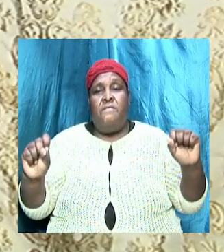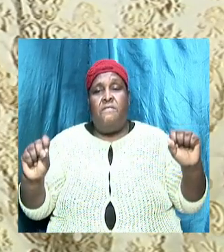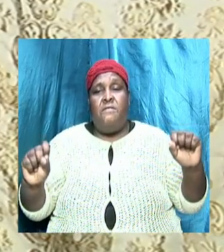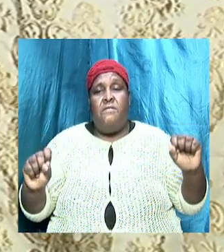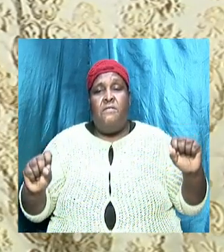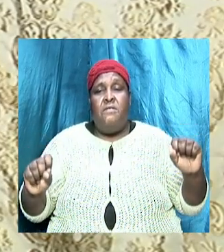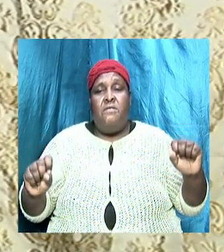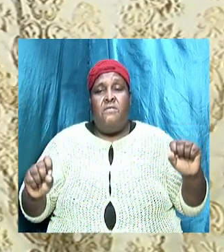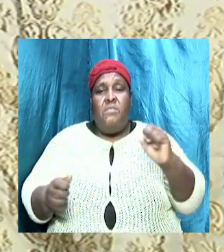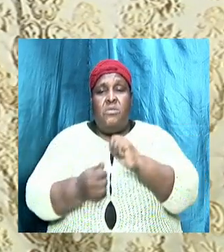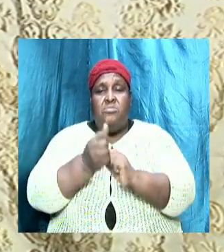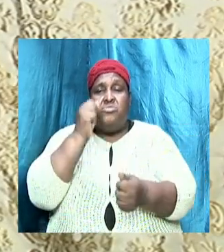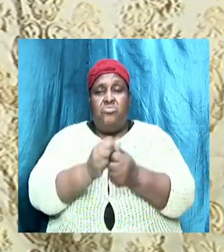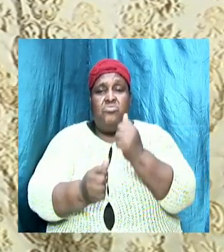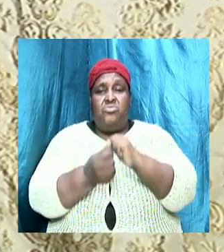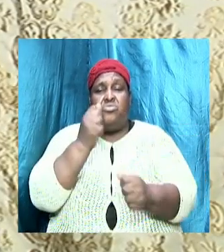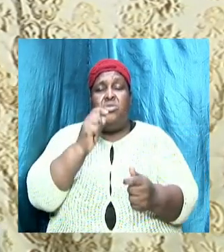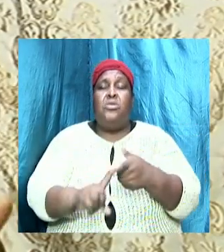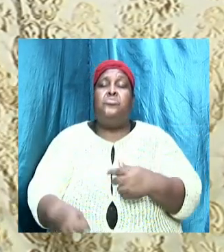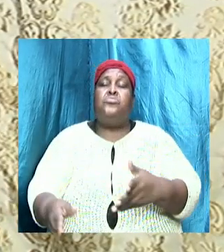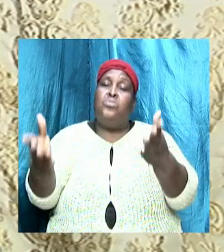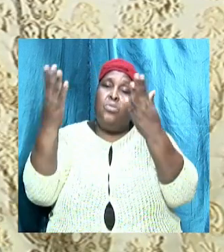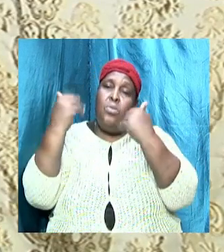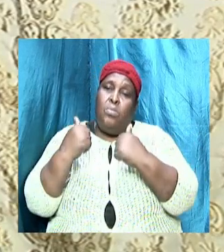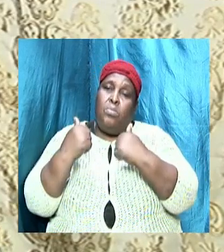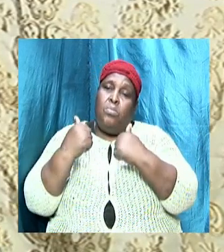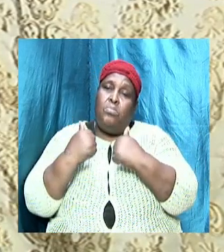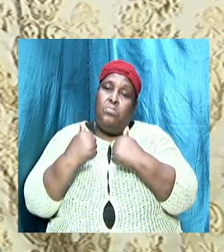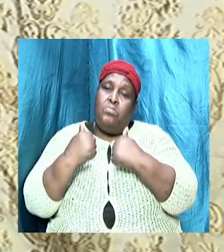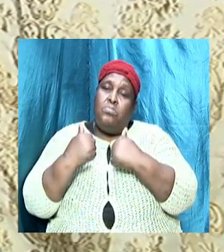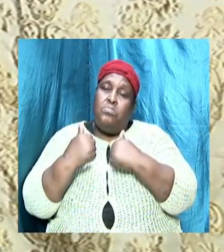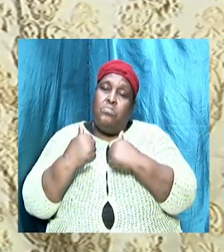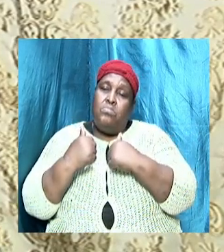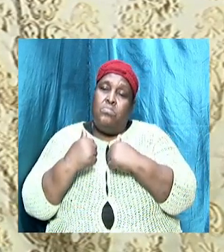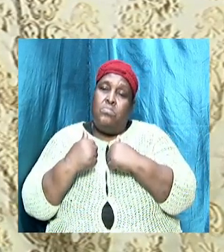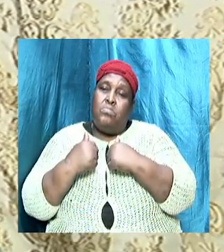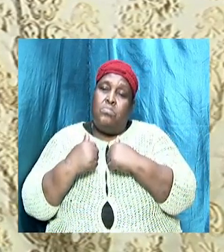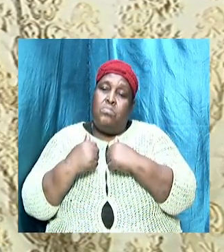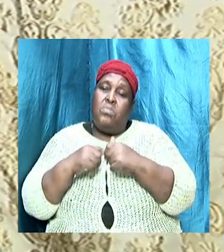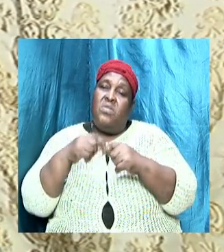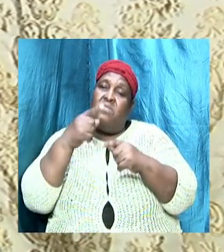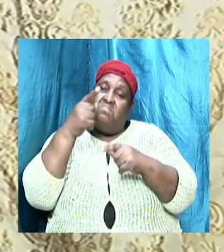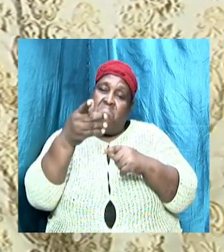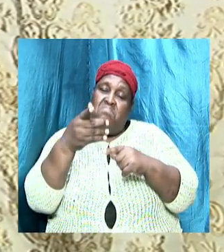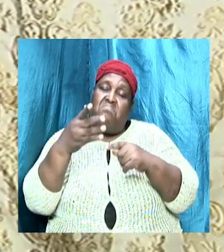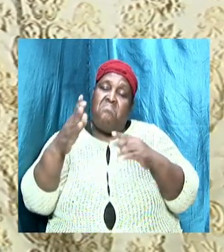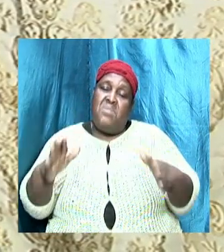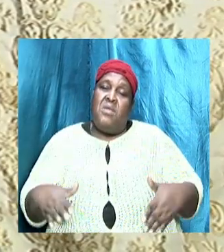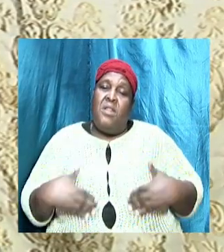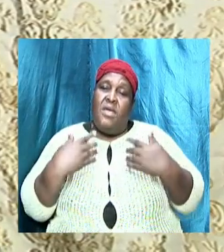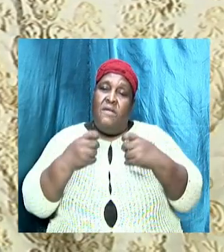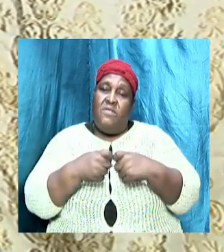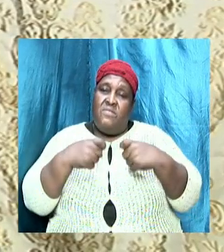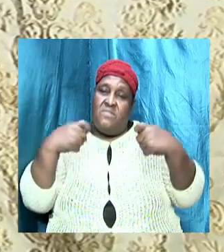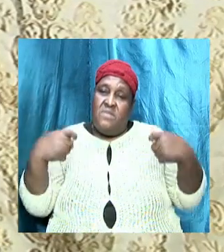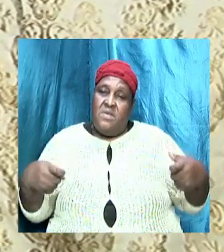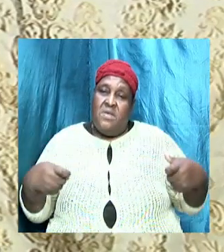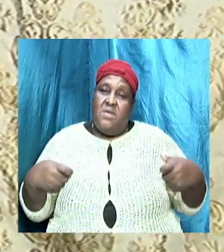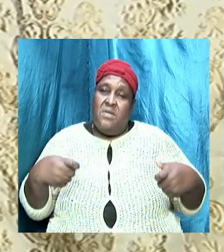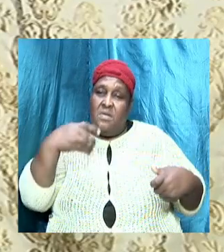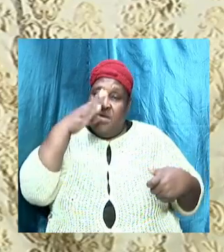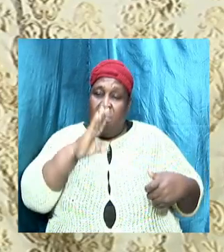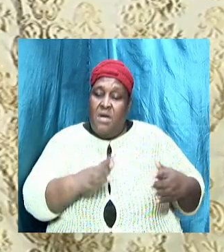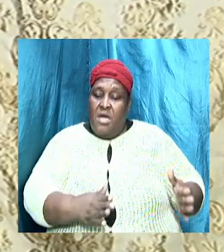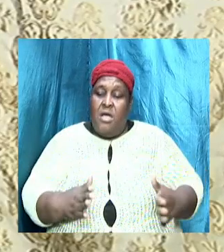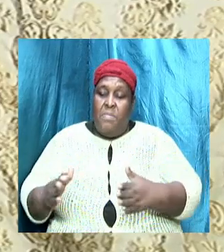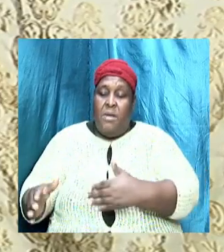come in response to his life of sin God's plan for